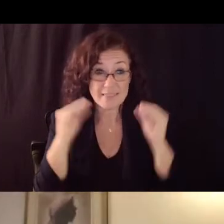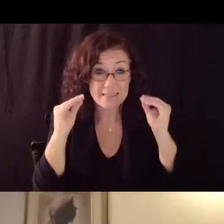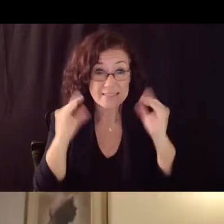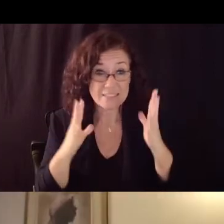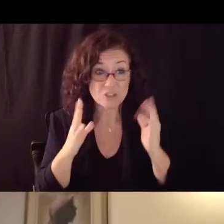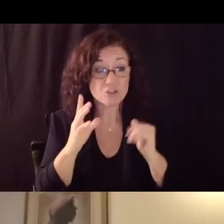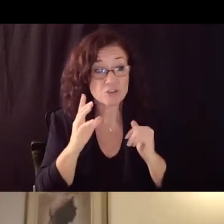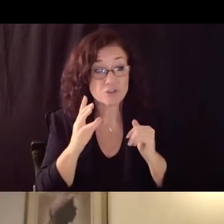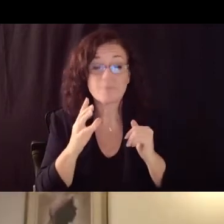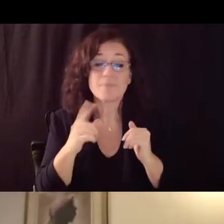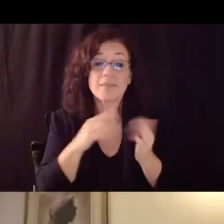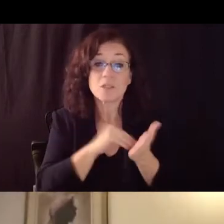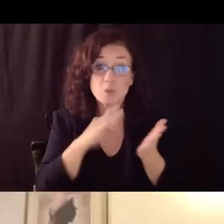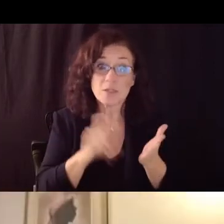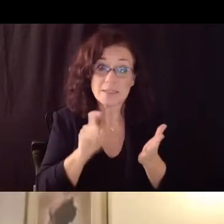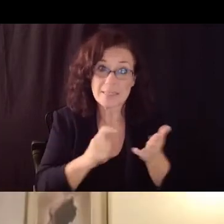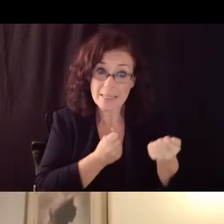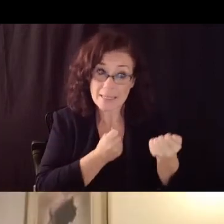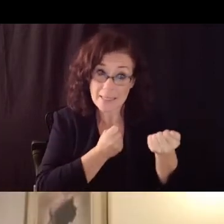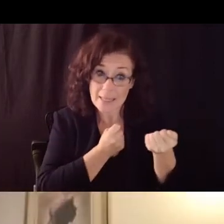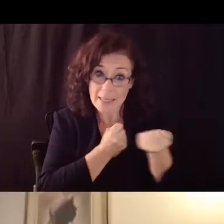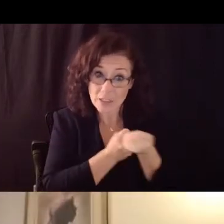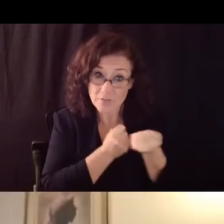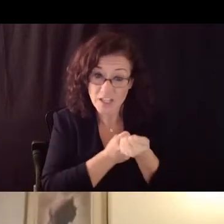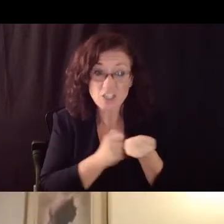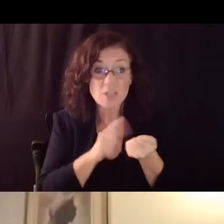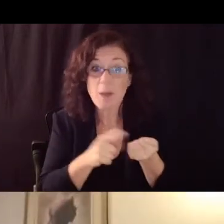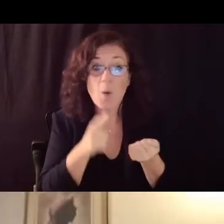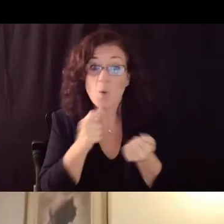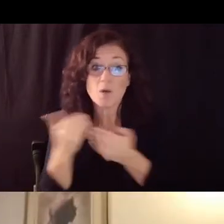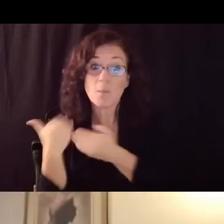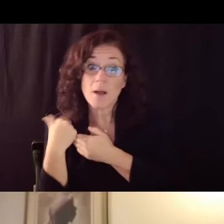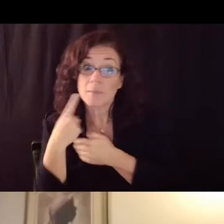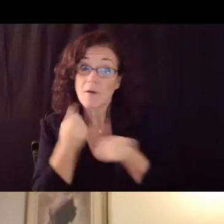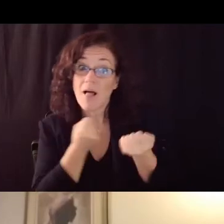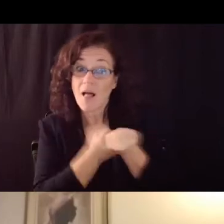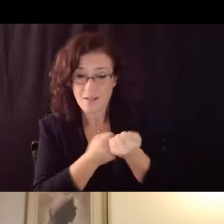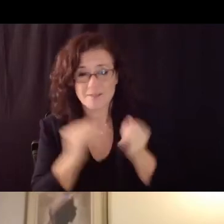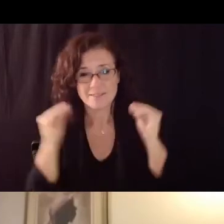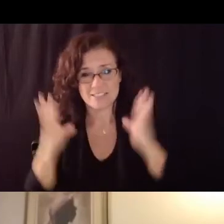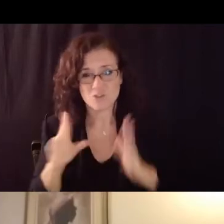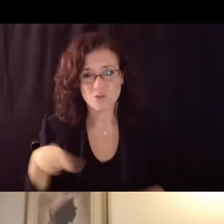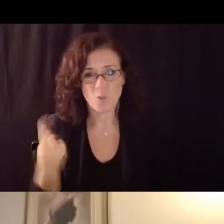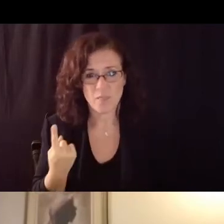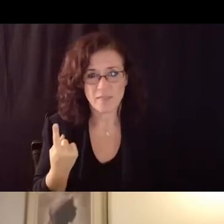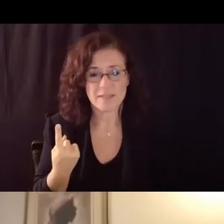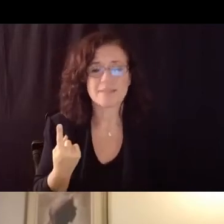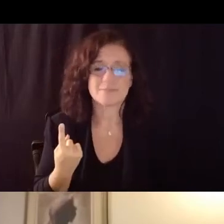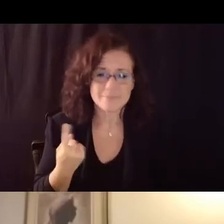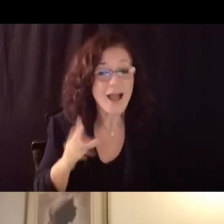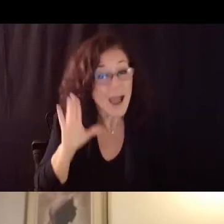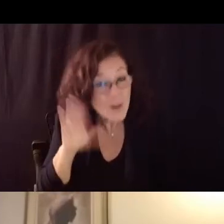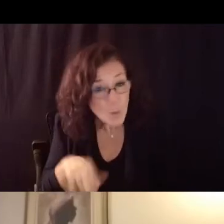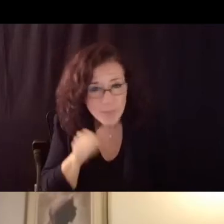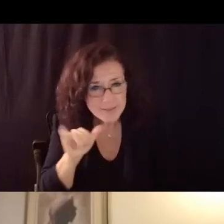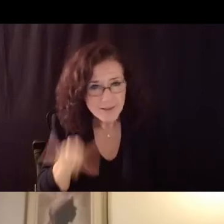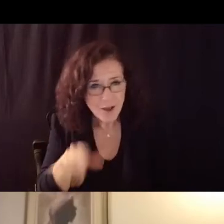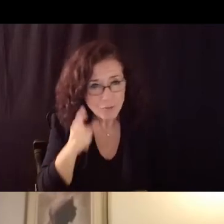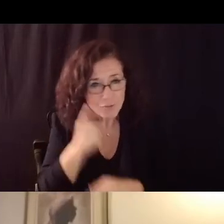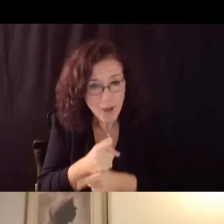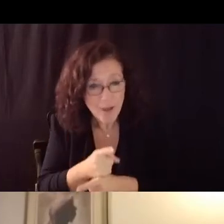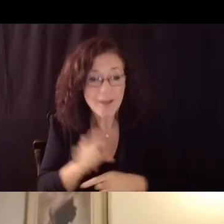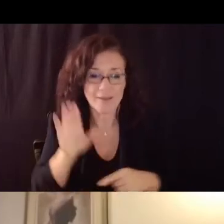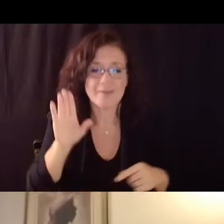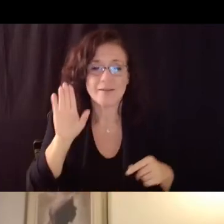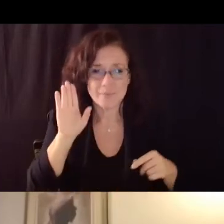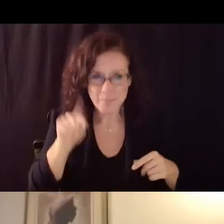of all of it um again i that's not the case but if you could come back to us with uh more concrete answers